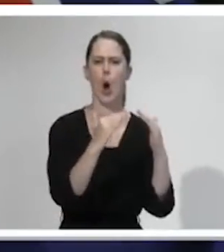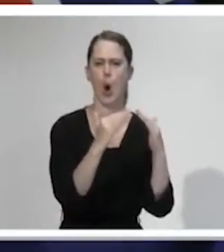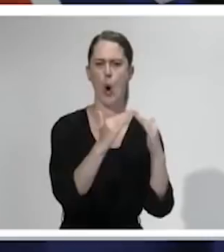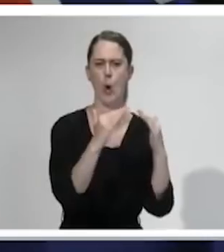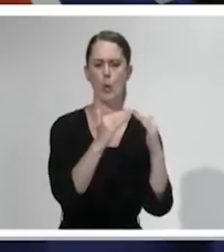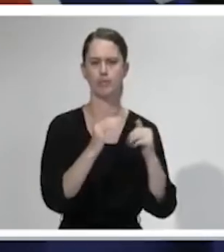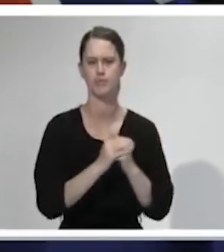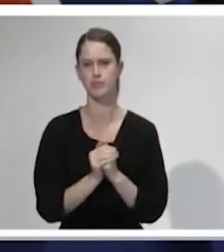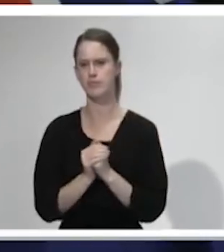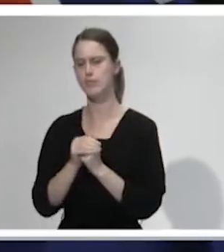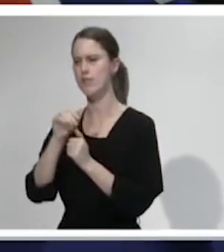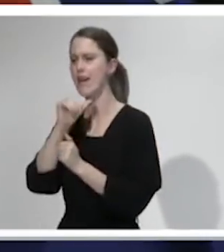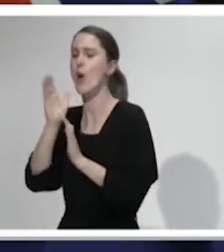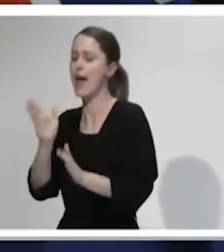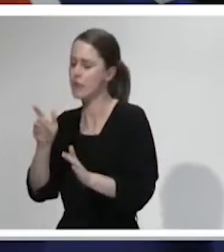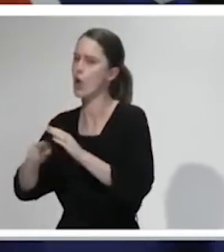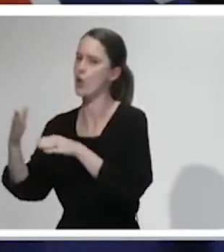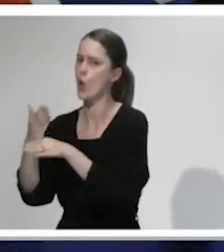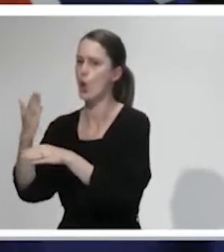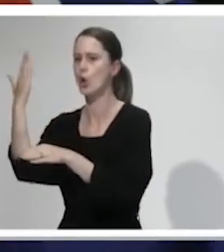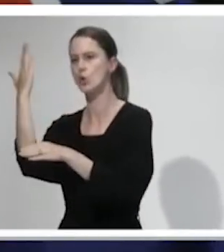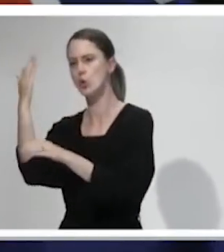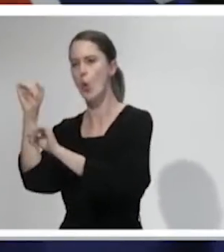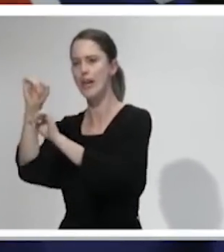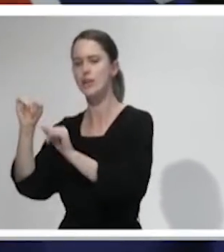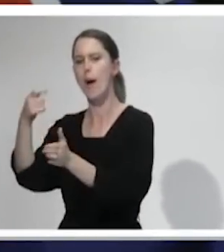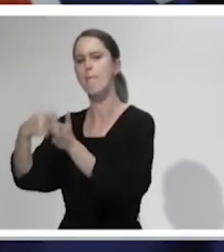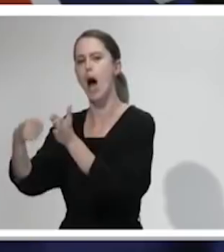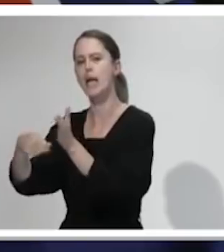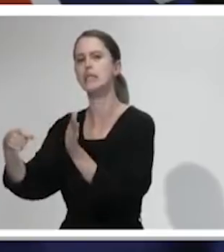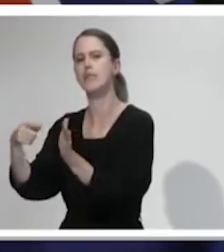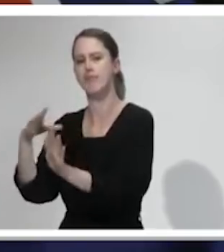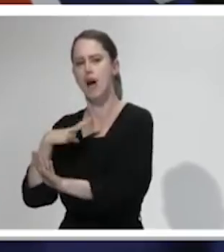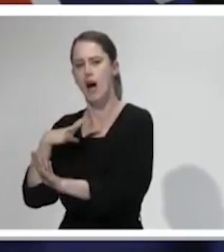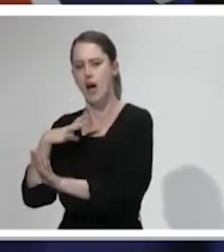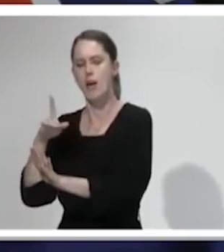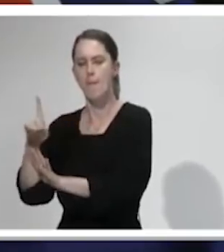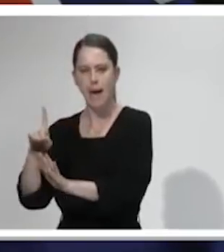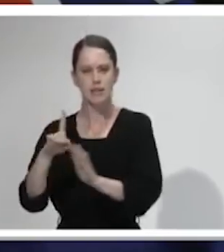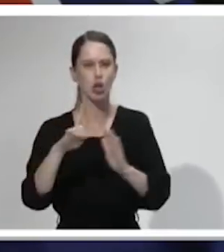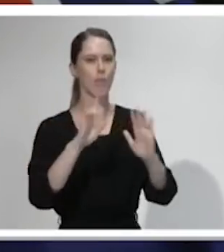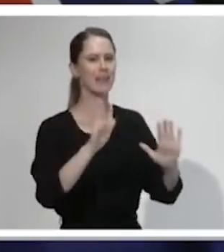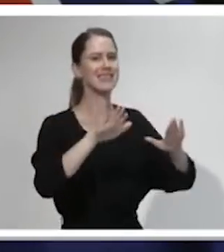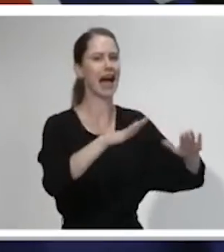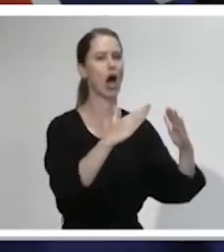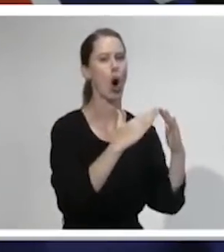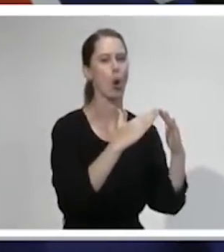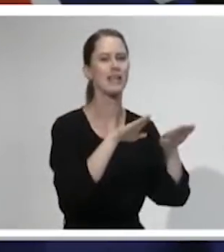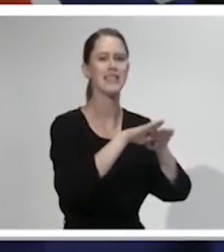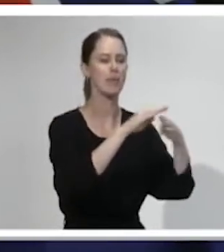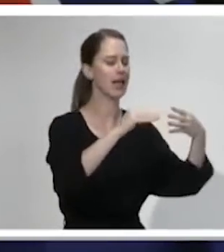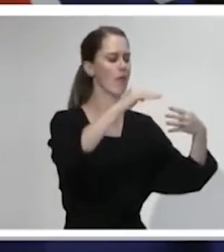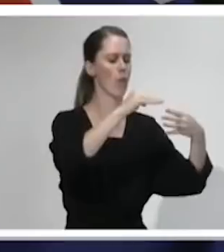If you are not at work, school, exercising or getting essentials, then you must be at home, the same as alert level four.